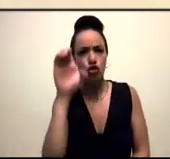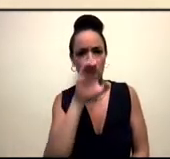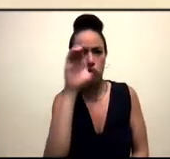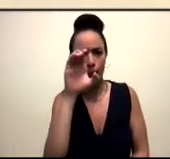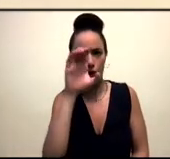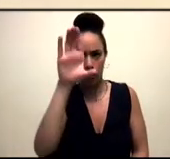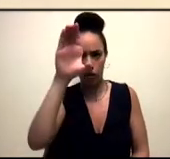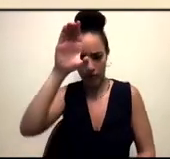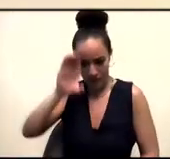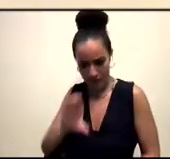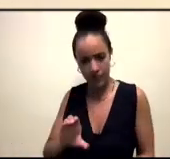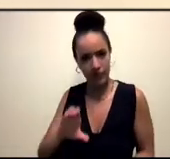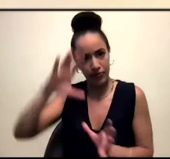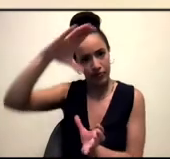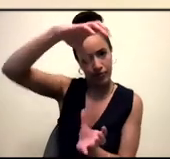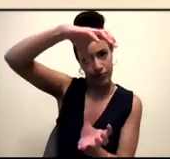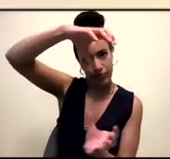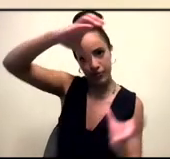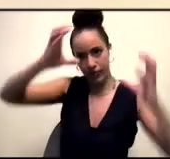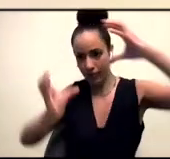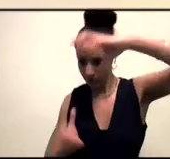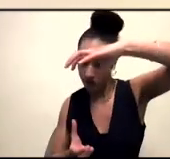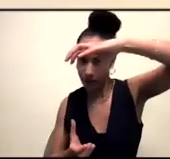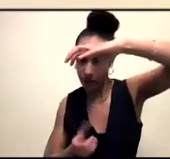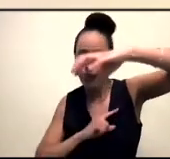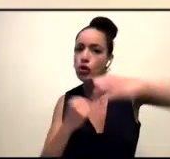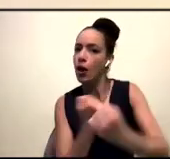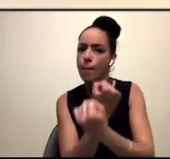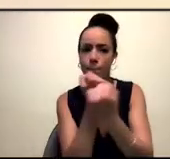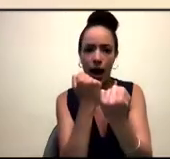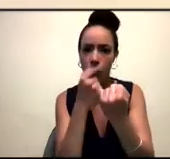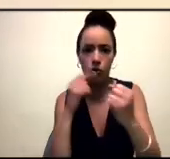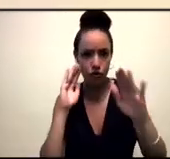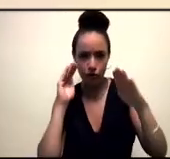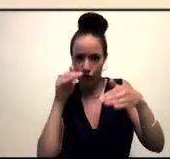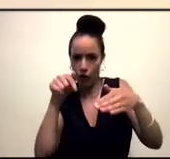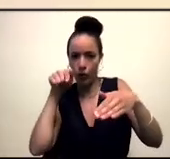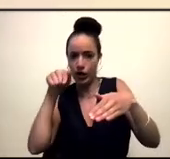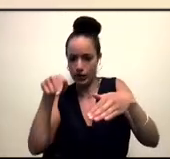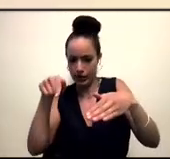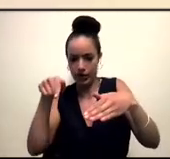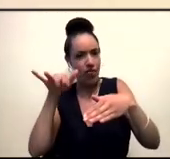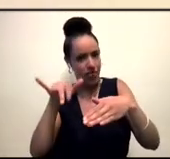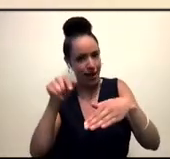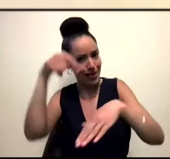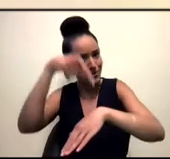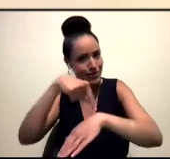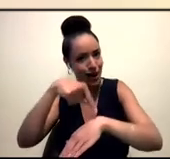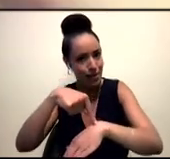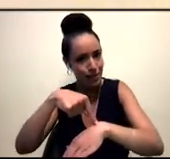wasn't concentrated in Europe in that way, in the Mediterranean in that time period. And so,